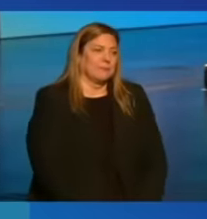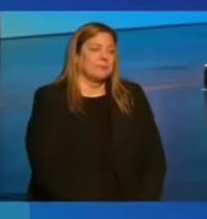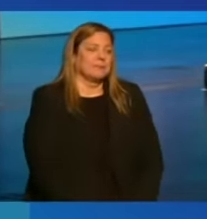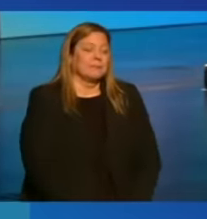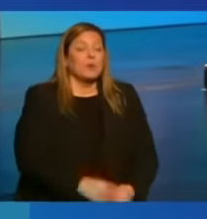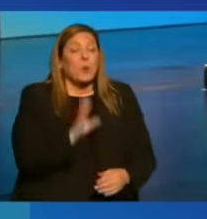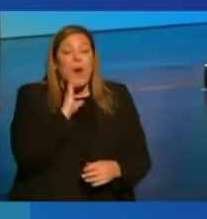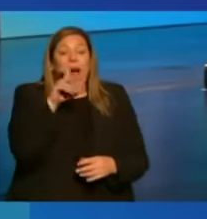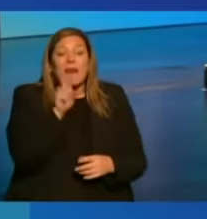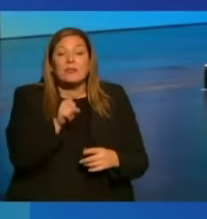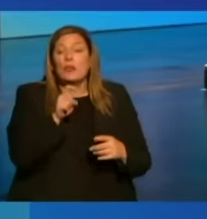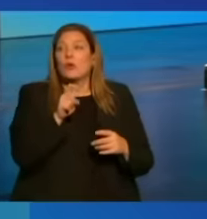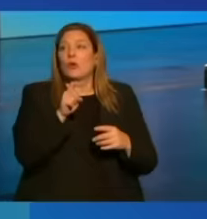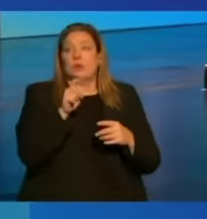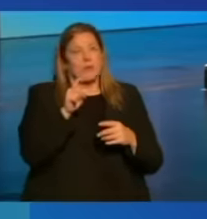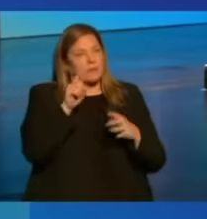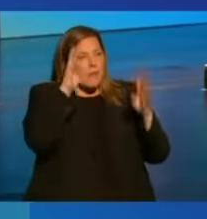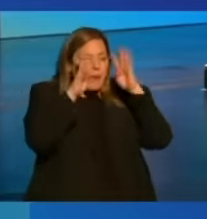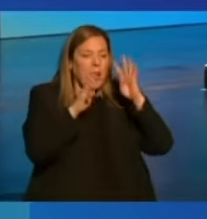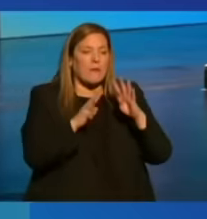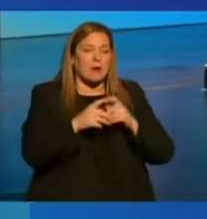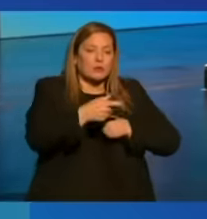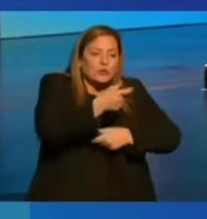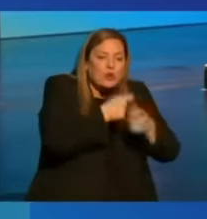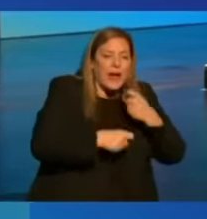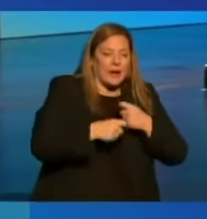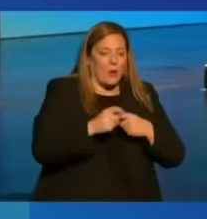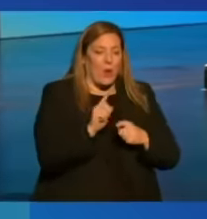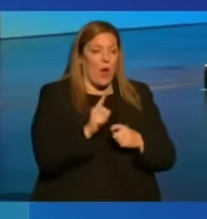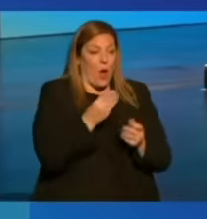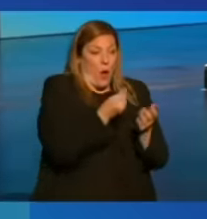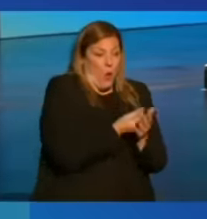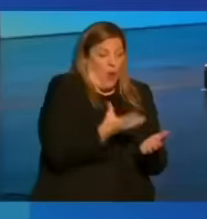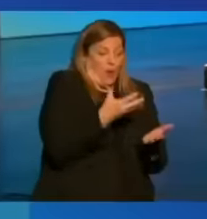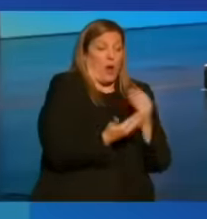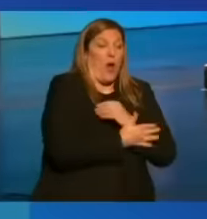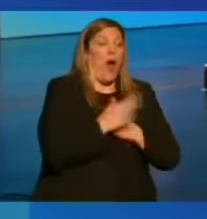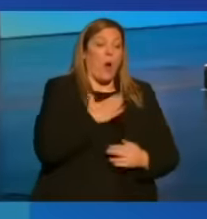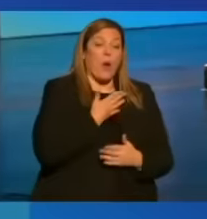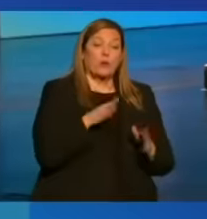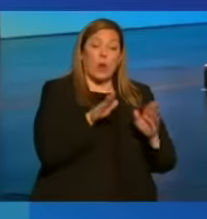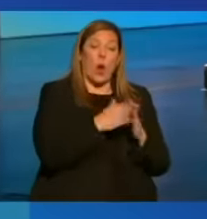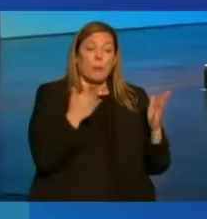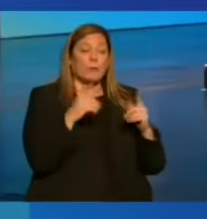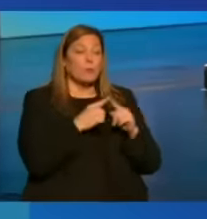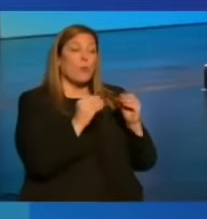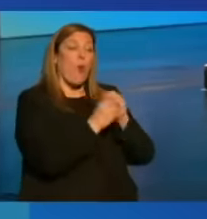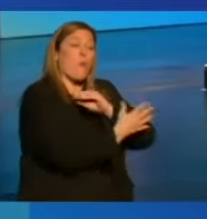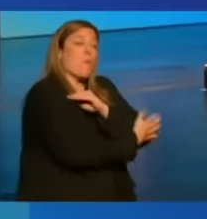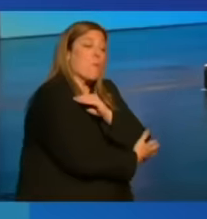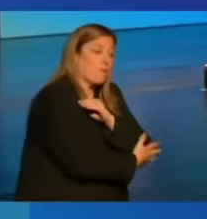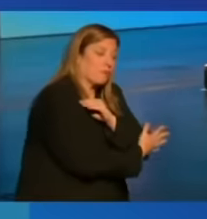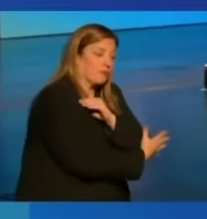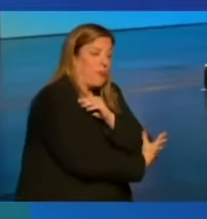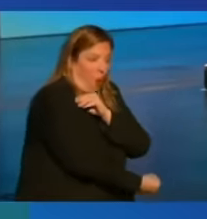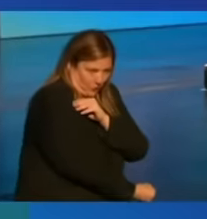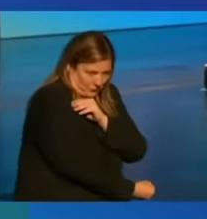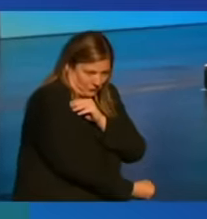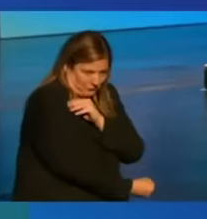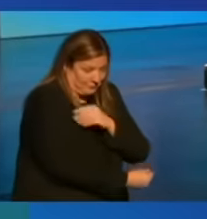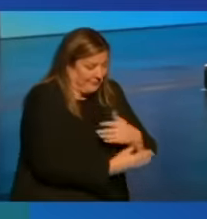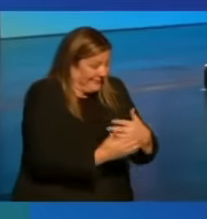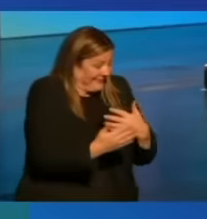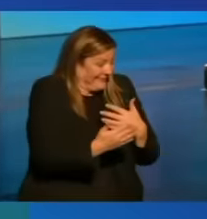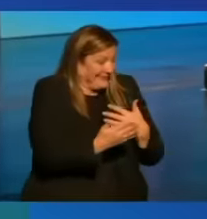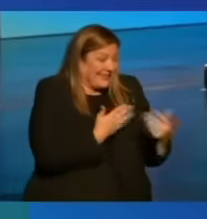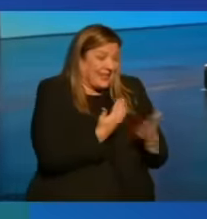We're going to have to create trade deals where wealthy countries are willing to open up to the poorest countries. Even if those